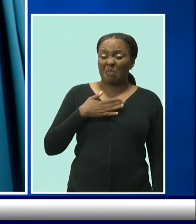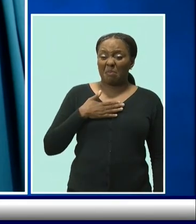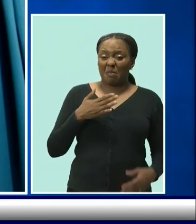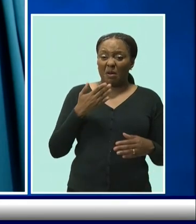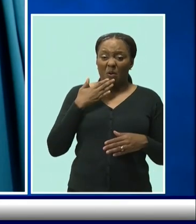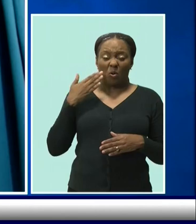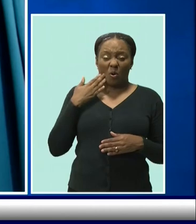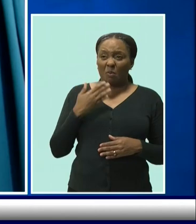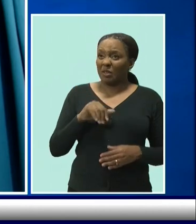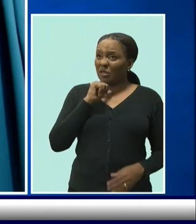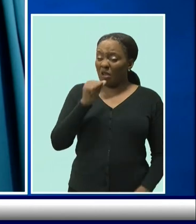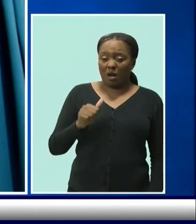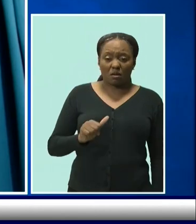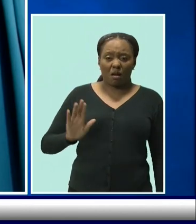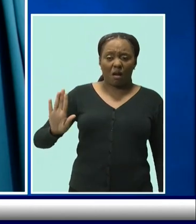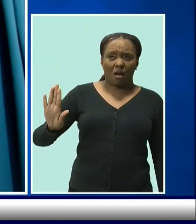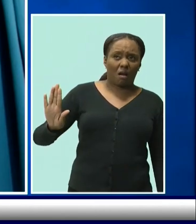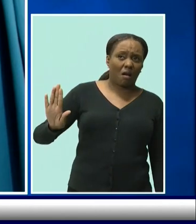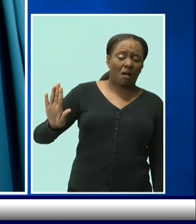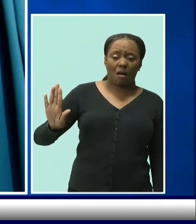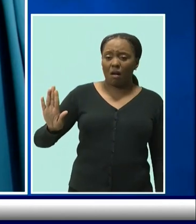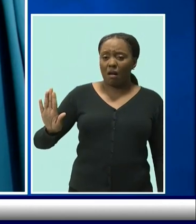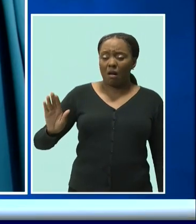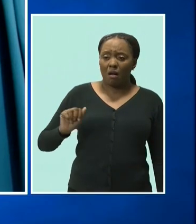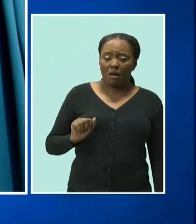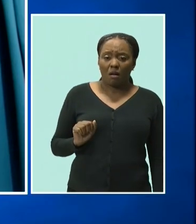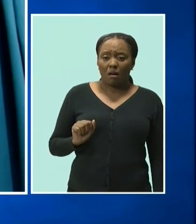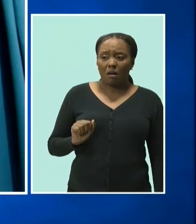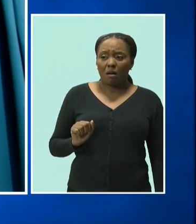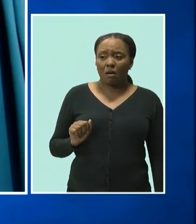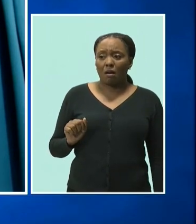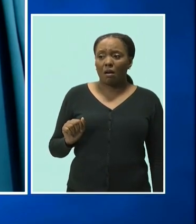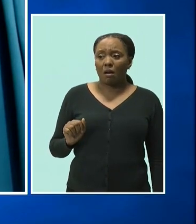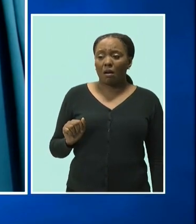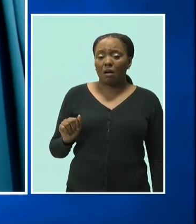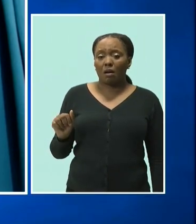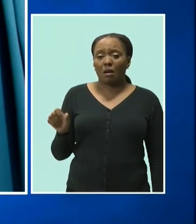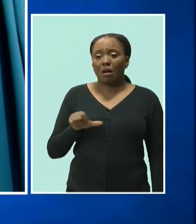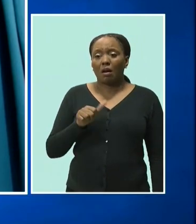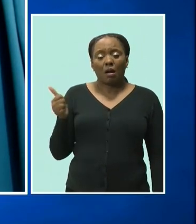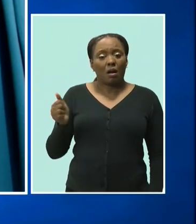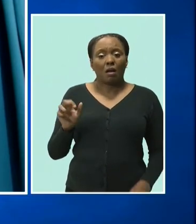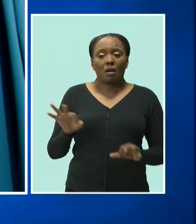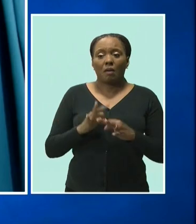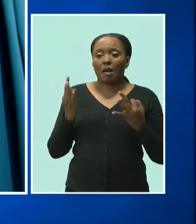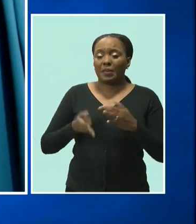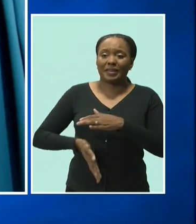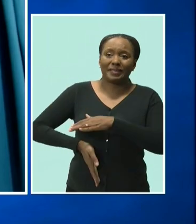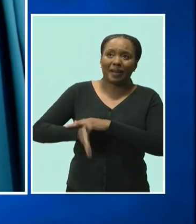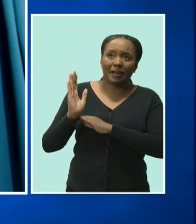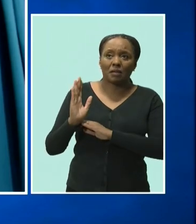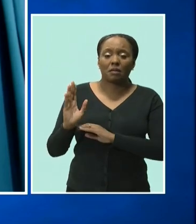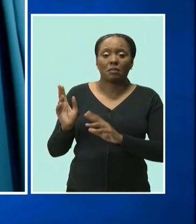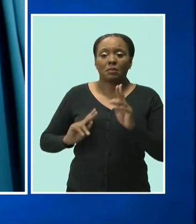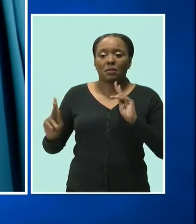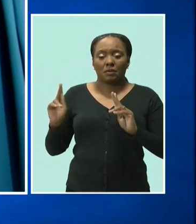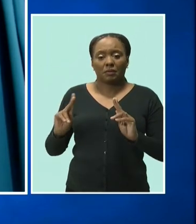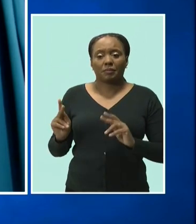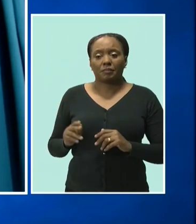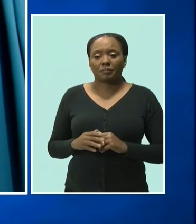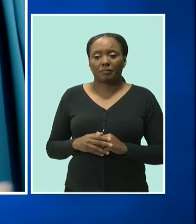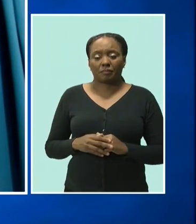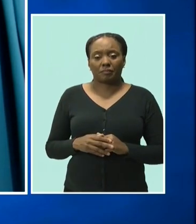Unfortunately, we have also seen situations where there are family members who have kicked people out of the home. And, you know, these